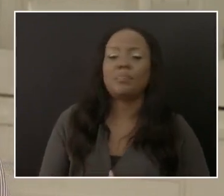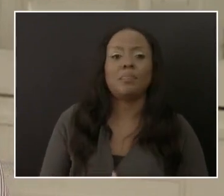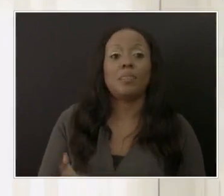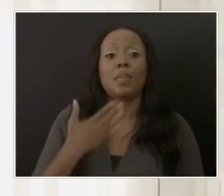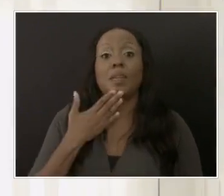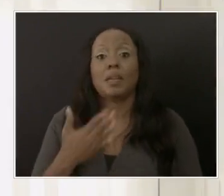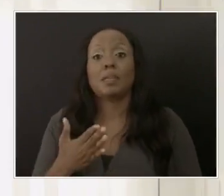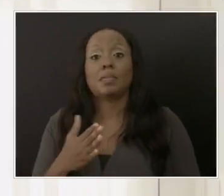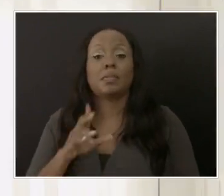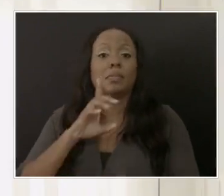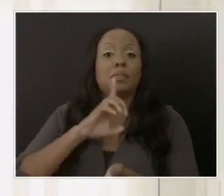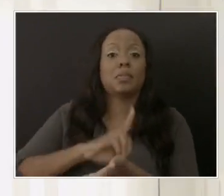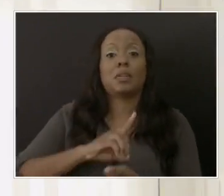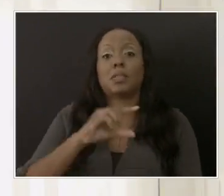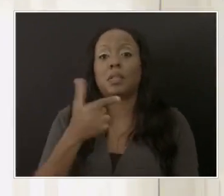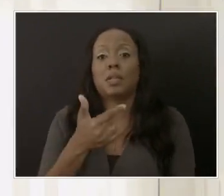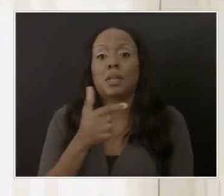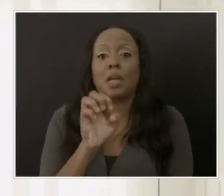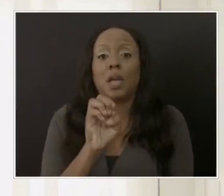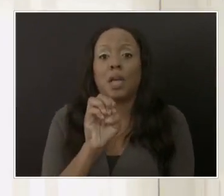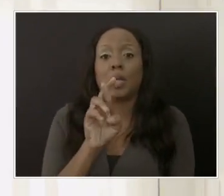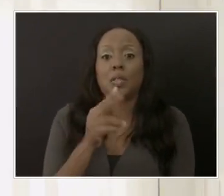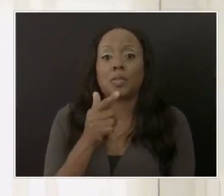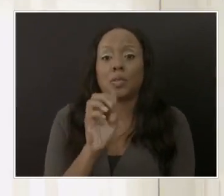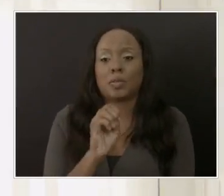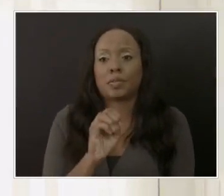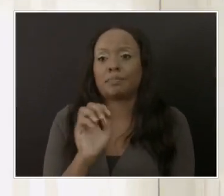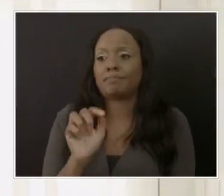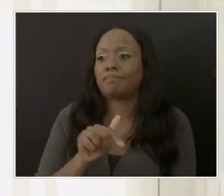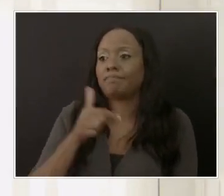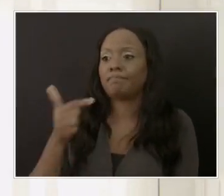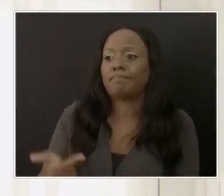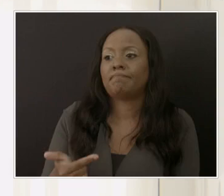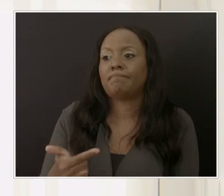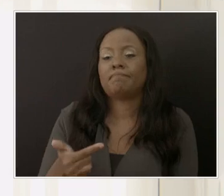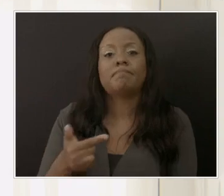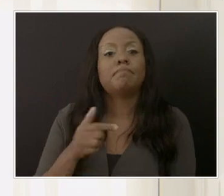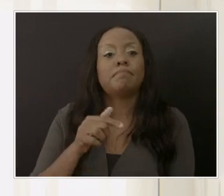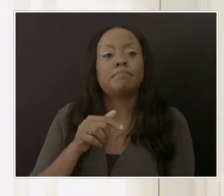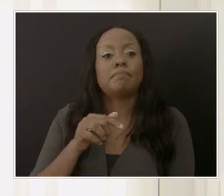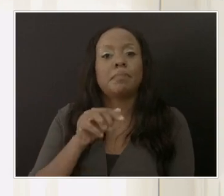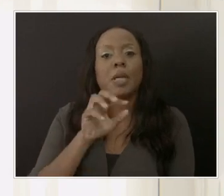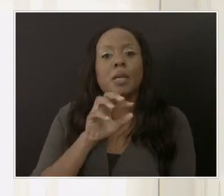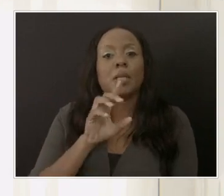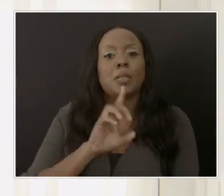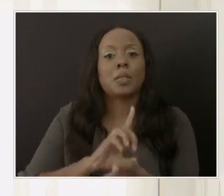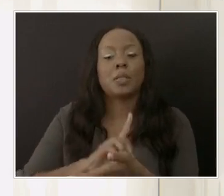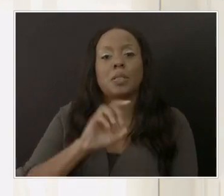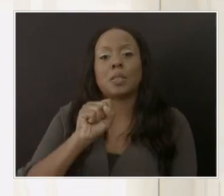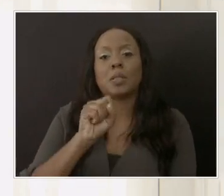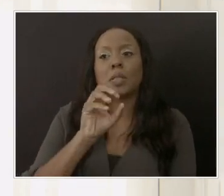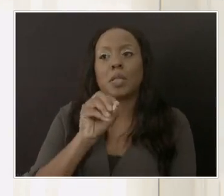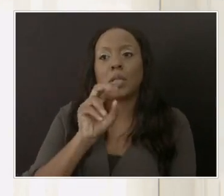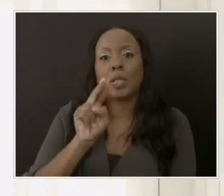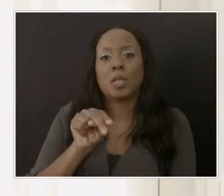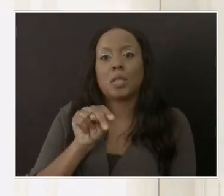Dr. George. Let's come next to Dr. Sonji Beckles from the Best Dos Santos Laboratory.